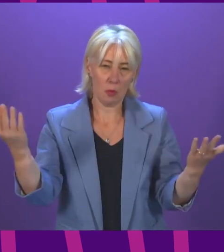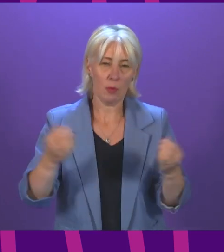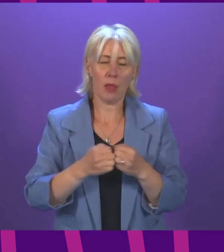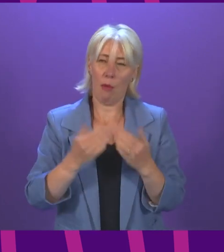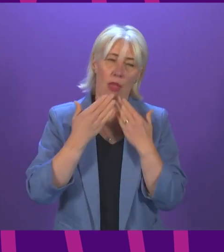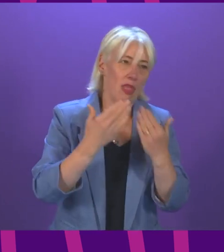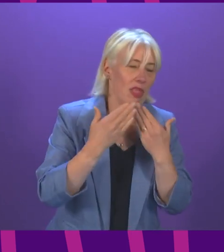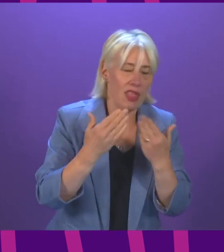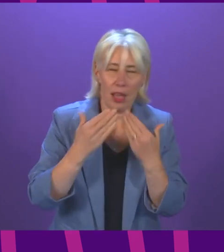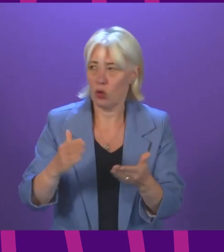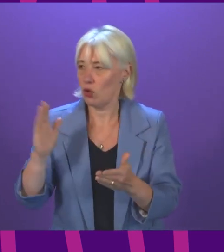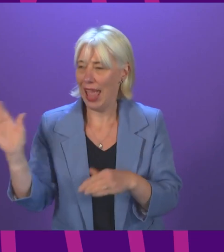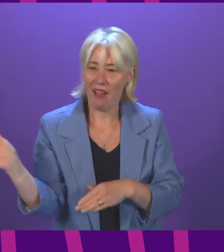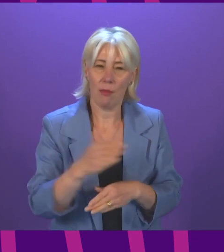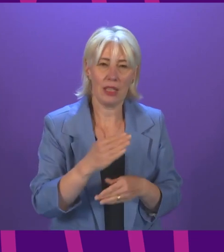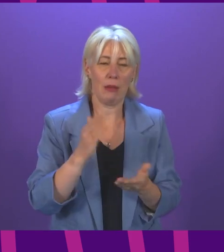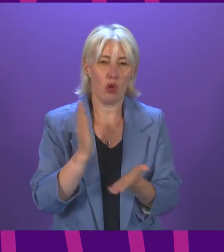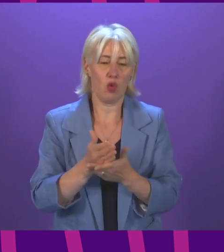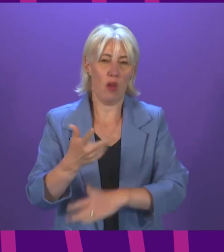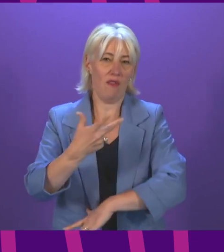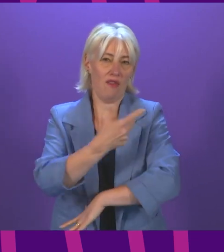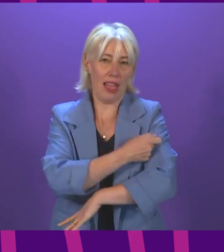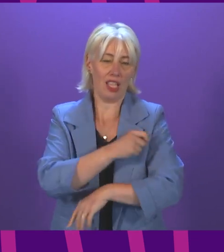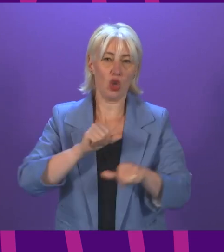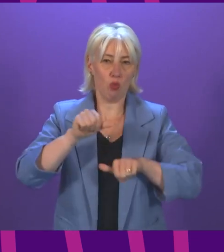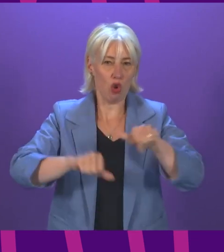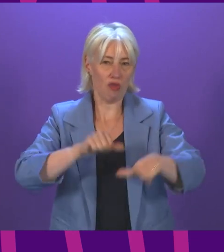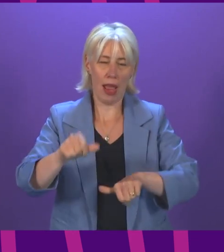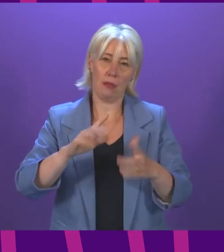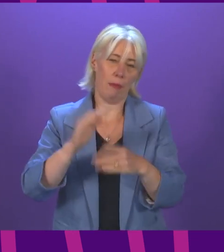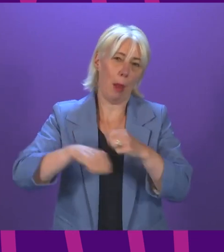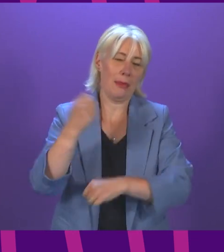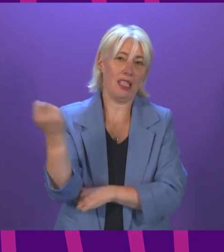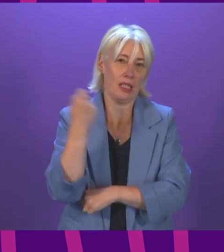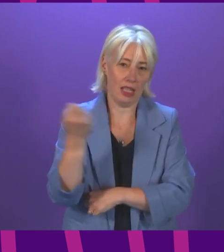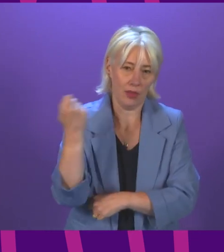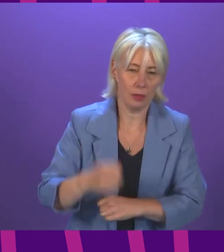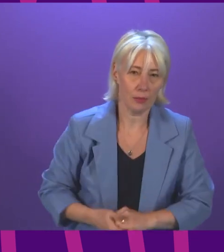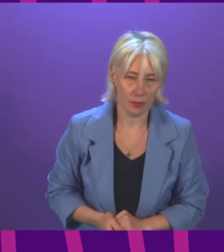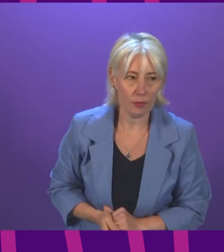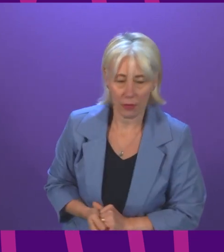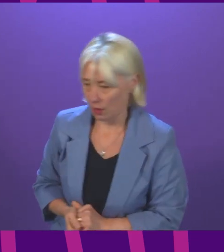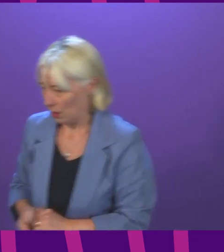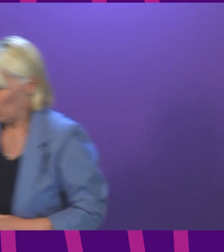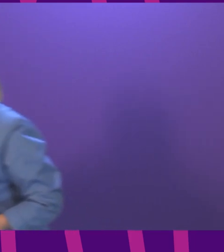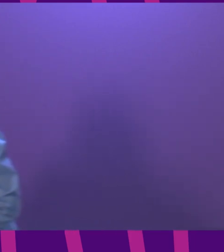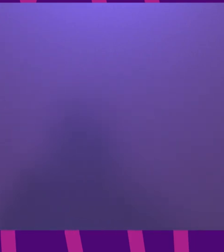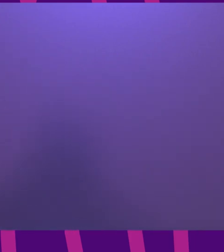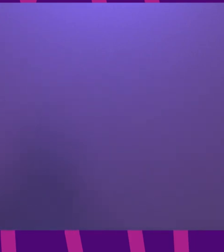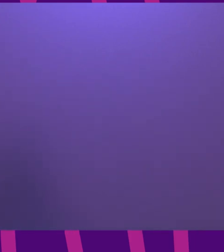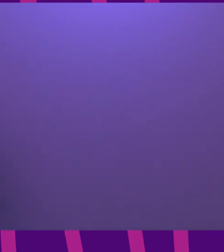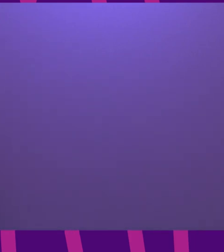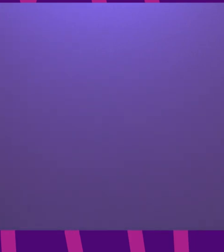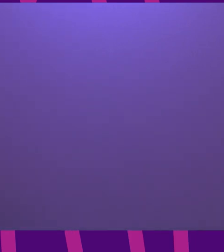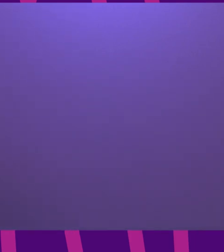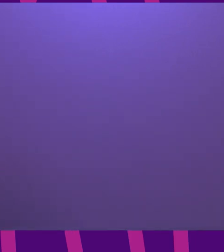making our vaccination programme an incredible success. I look forward to taking questions from members. Thank you very much indeed, Cabinet Secretary. The Cabinet Secretary will now